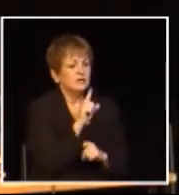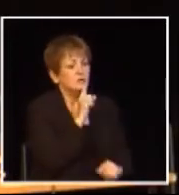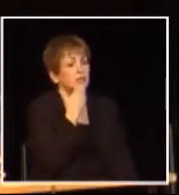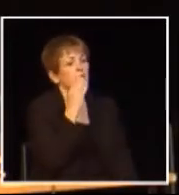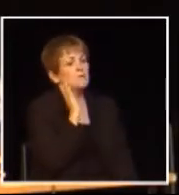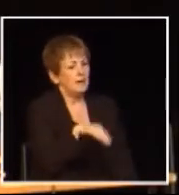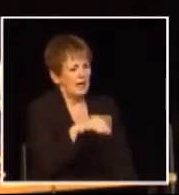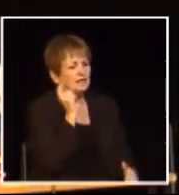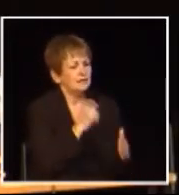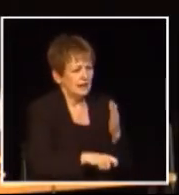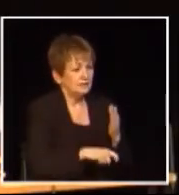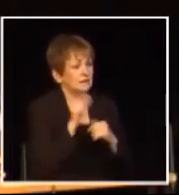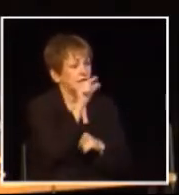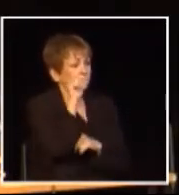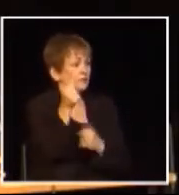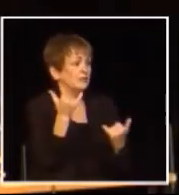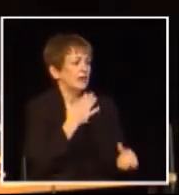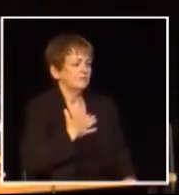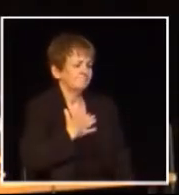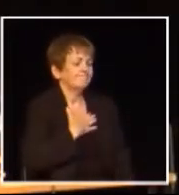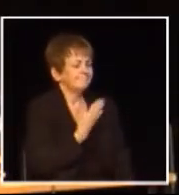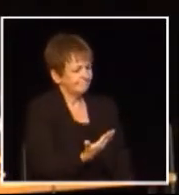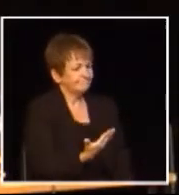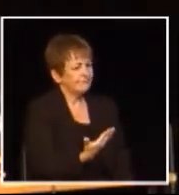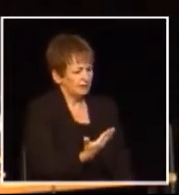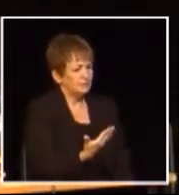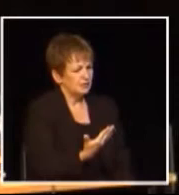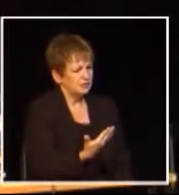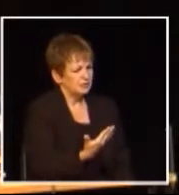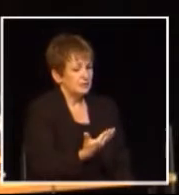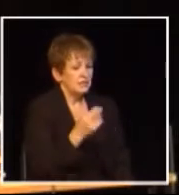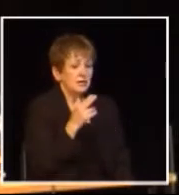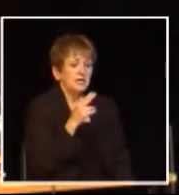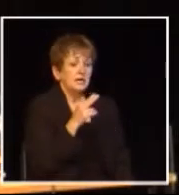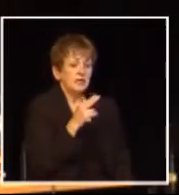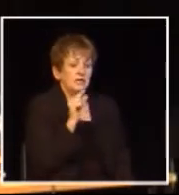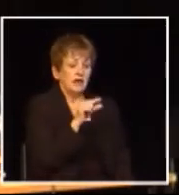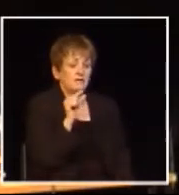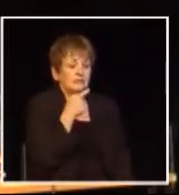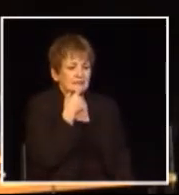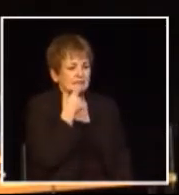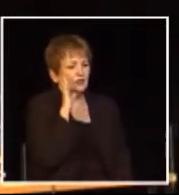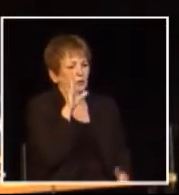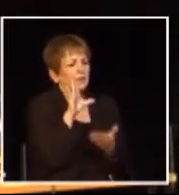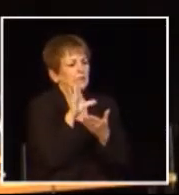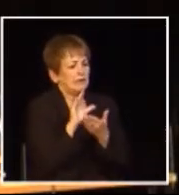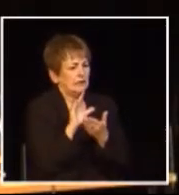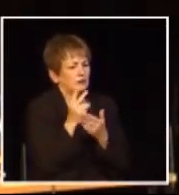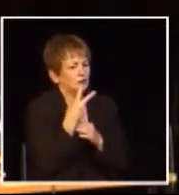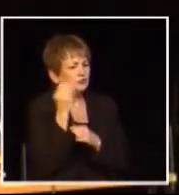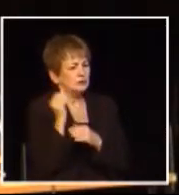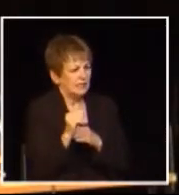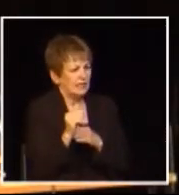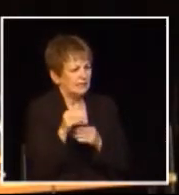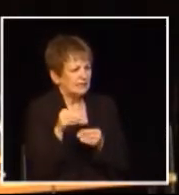the HST is a bad tax and even the government admits that now they are saying they're going to cut the rate by 2%